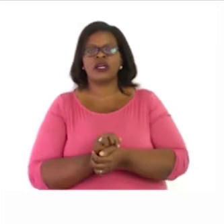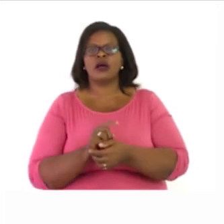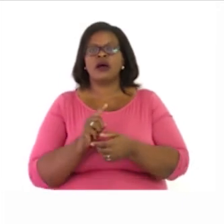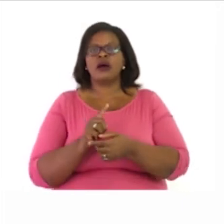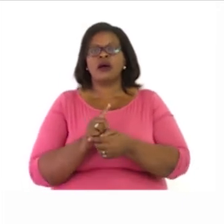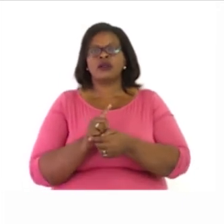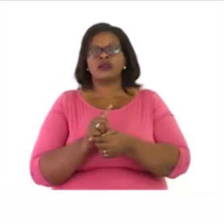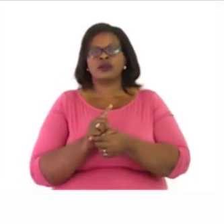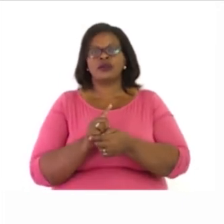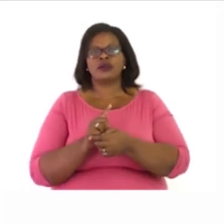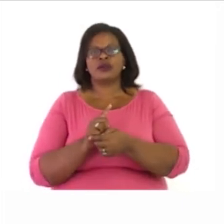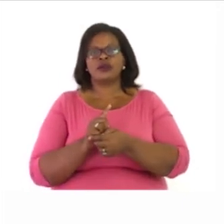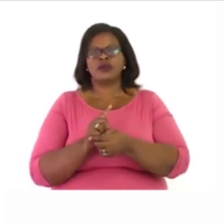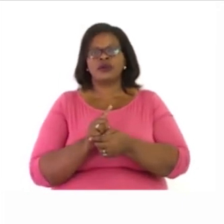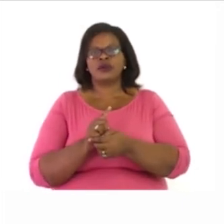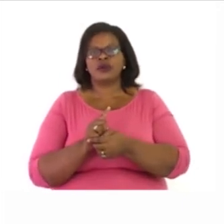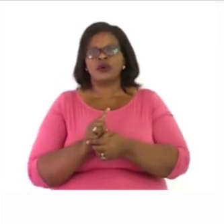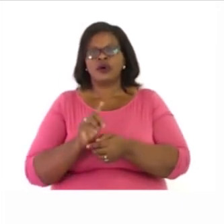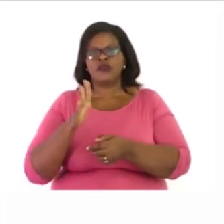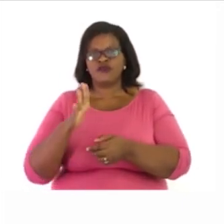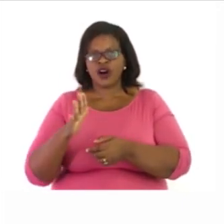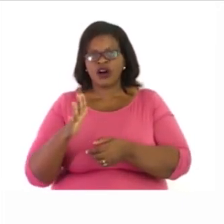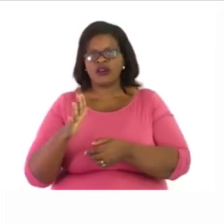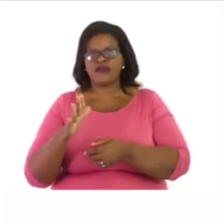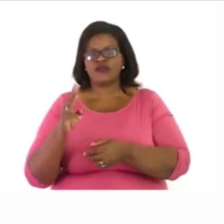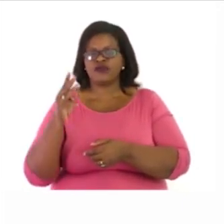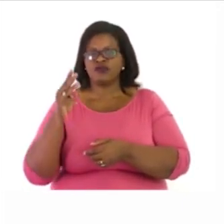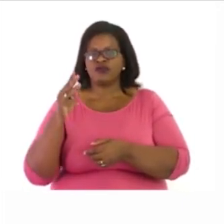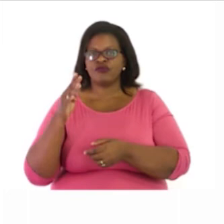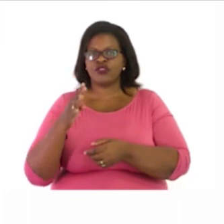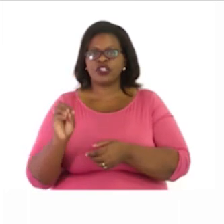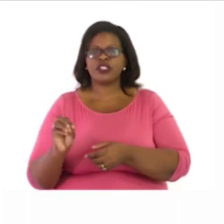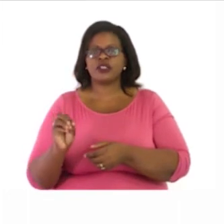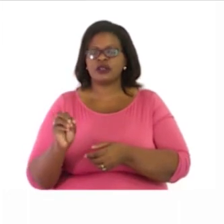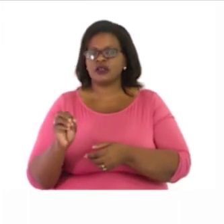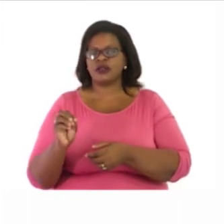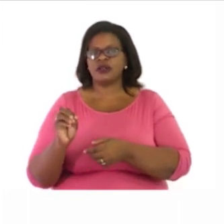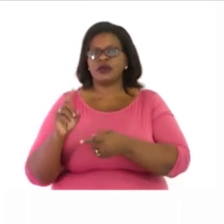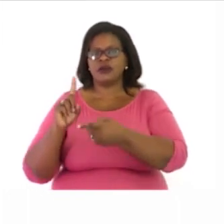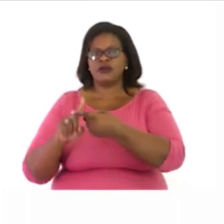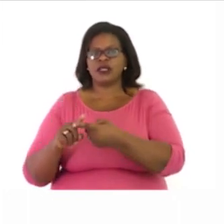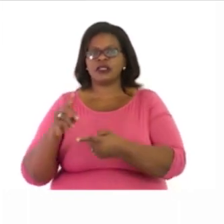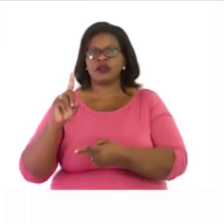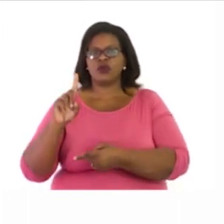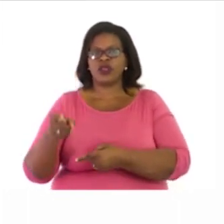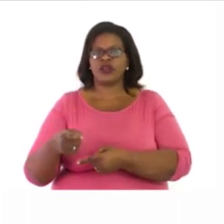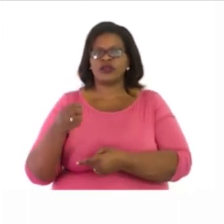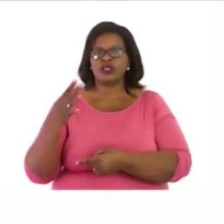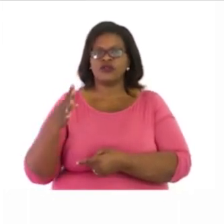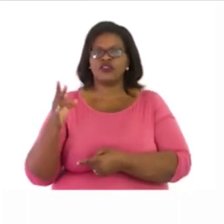.2, 540 plus 1470 plus